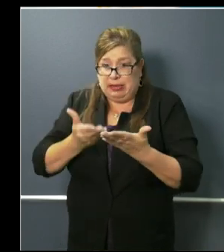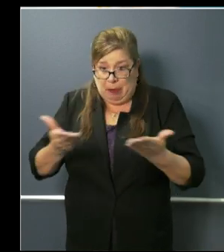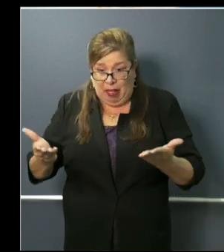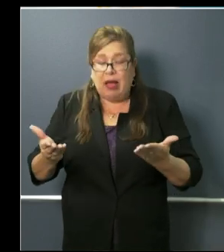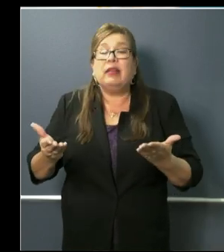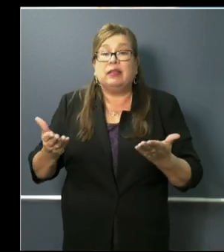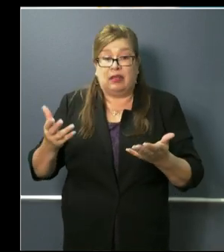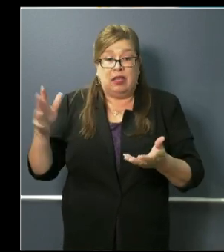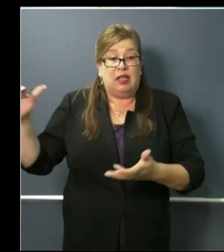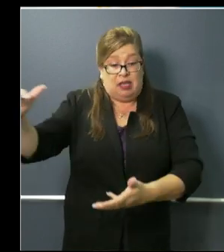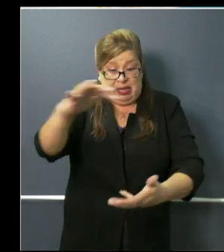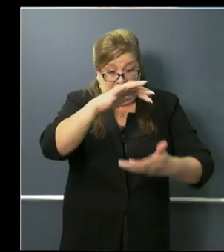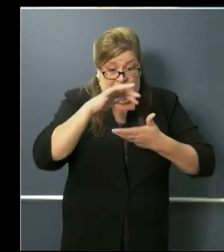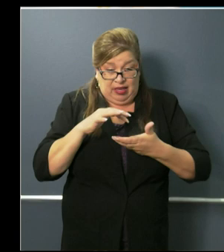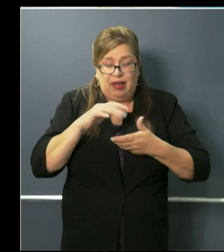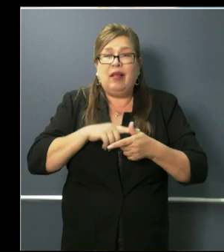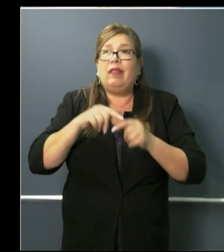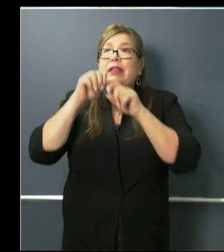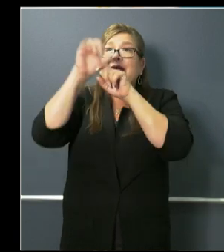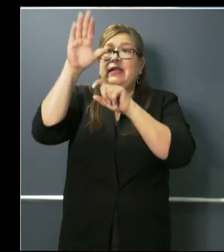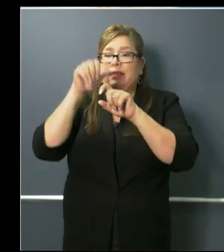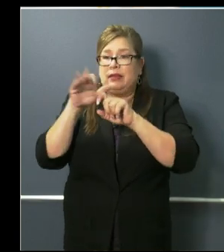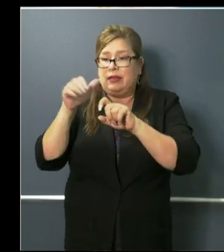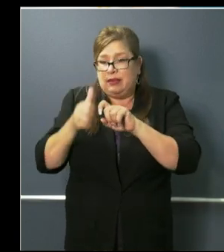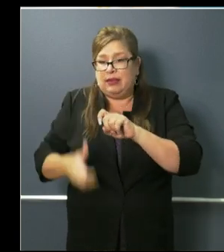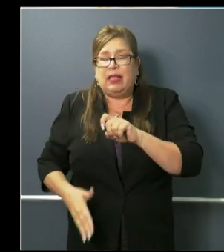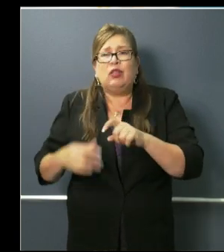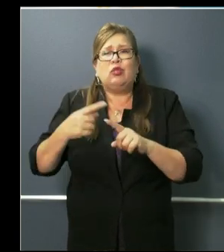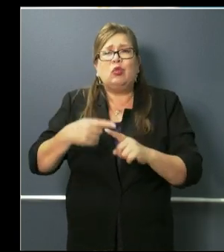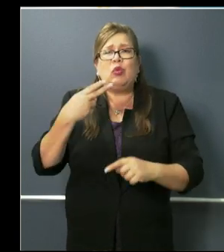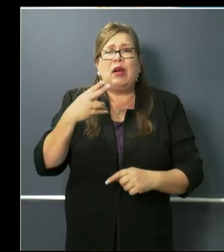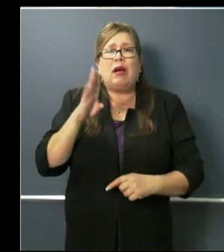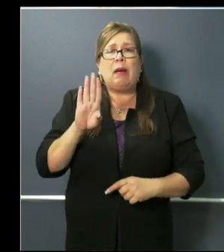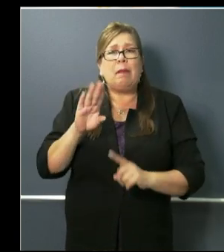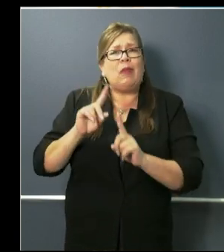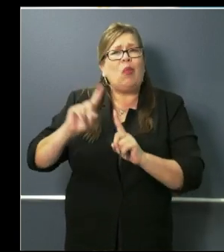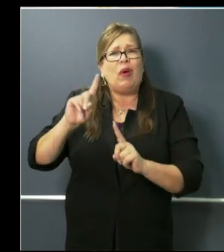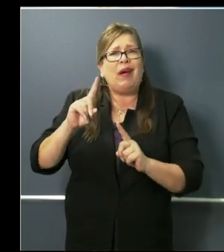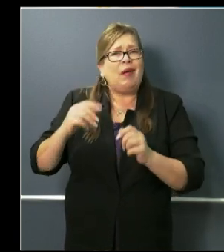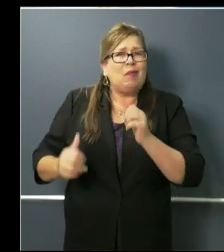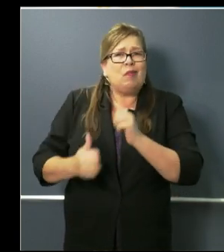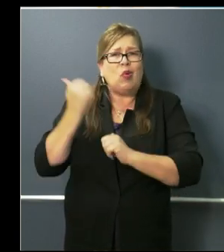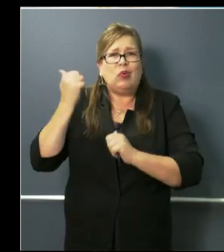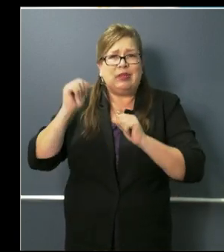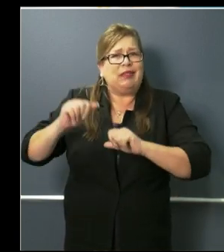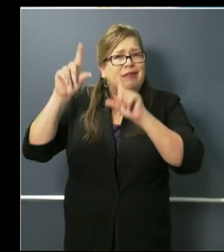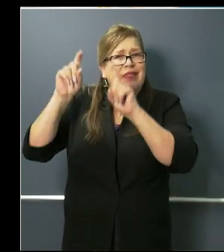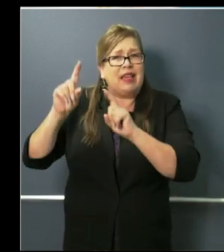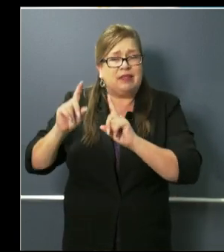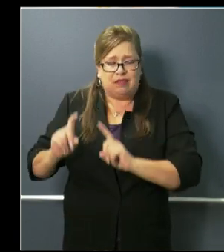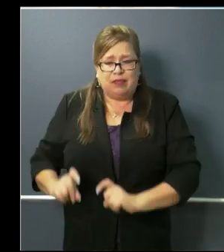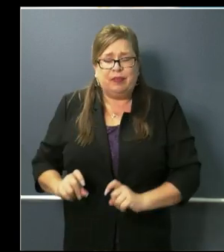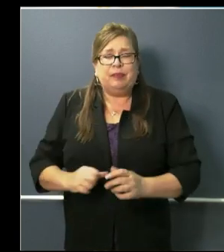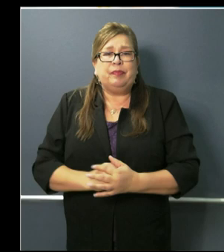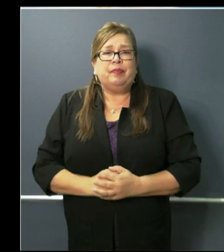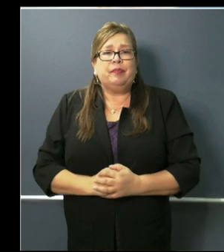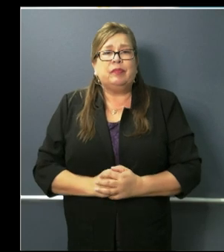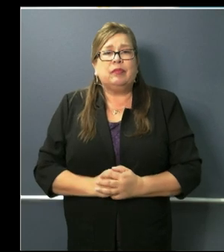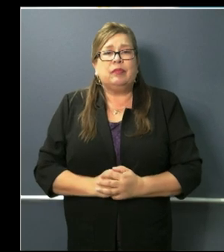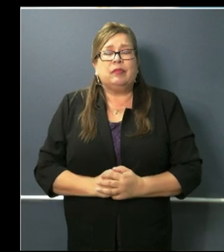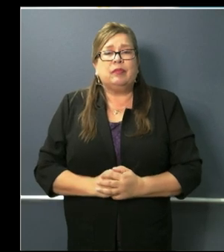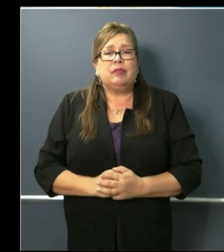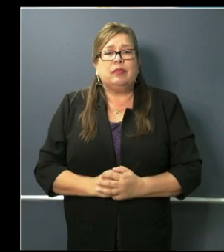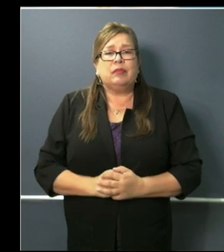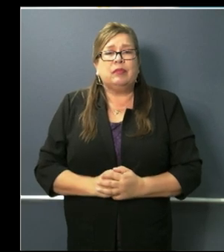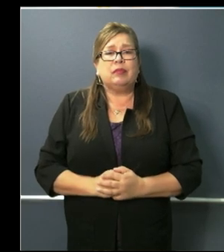hubs, as you mentioned, or the places where the highest throughput can happen in the testing, as well as understand the